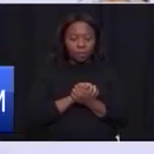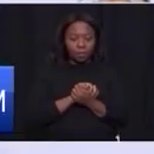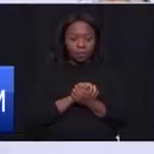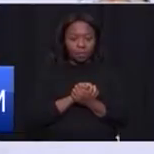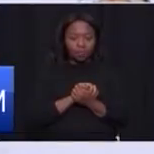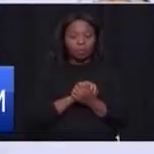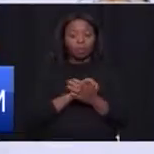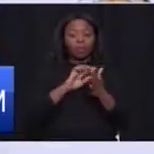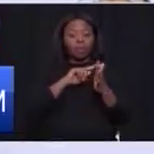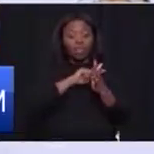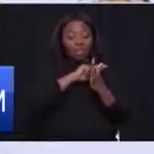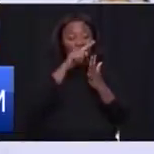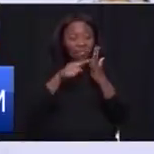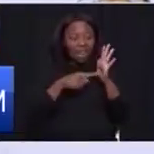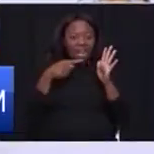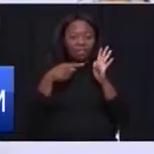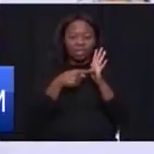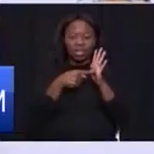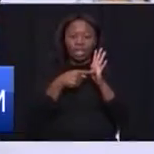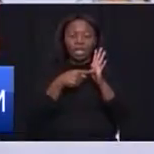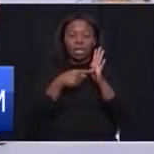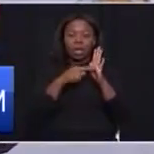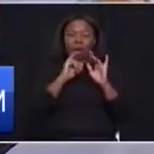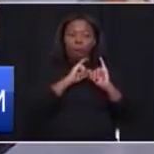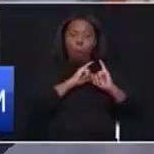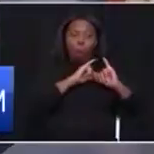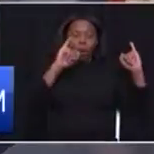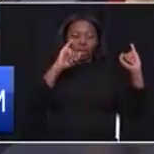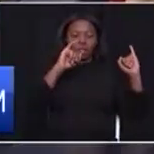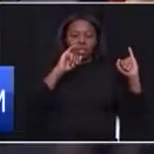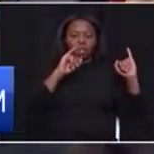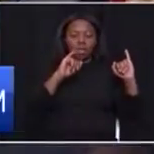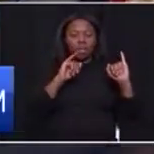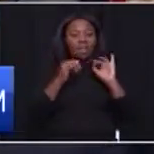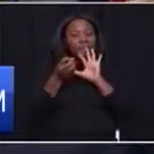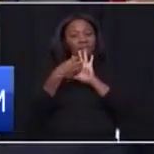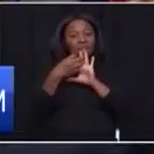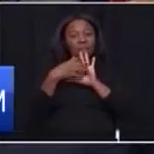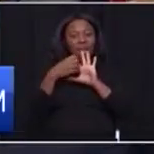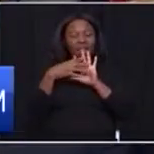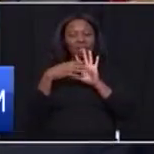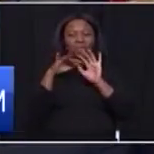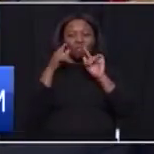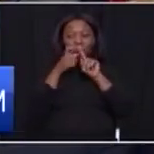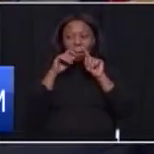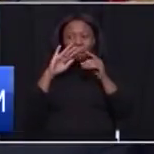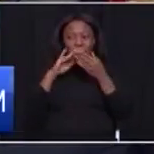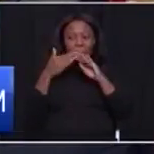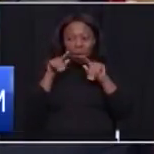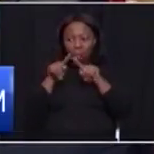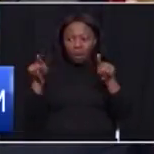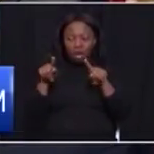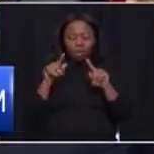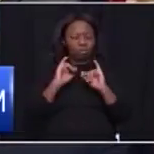These are some of the worst performing hospitals. The feedback from the public is very bad. So what do I want from you, Dr.